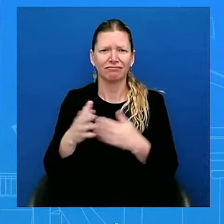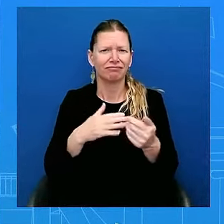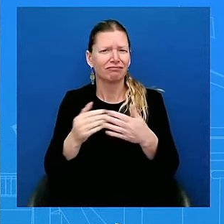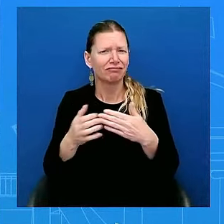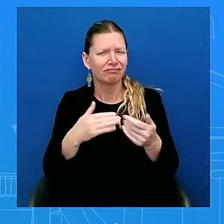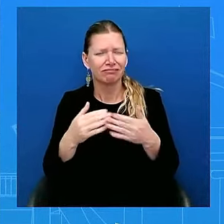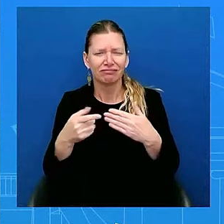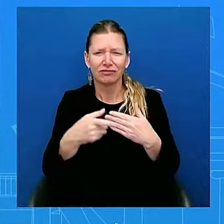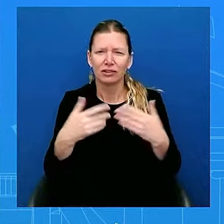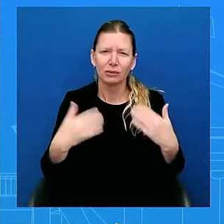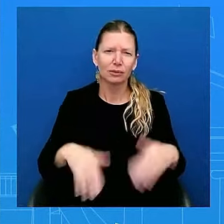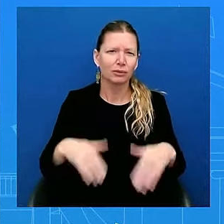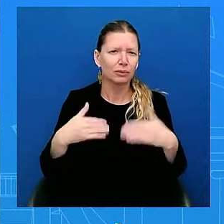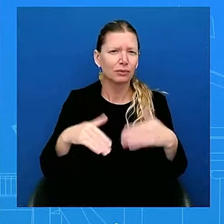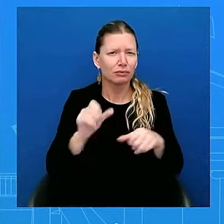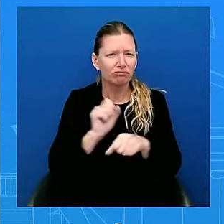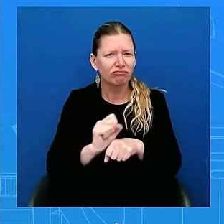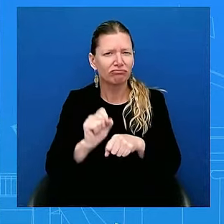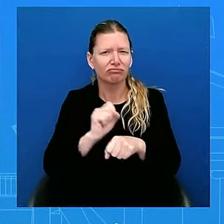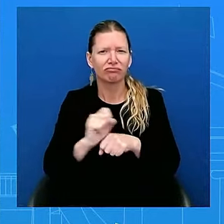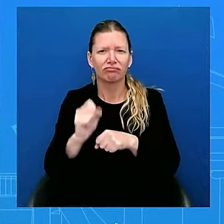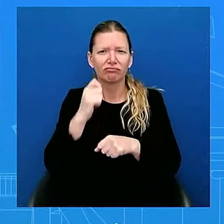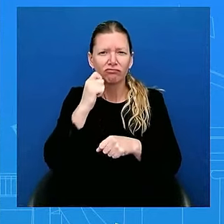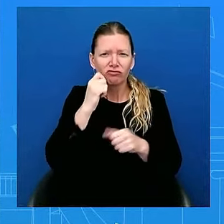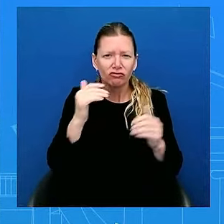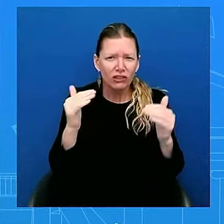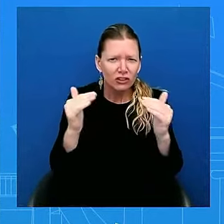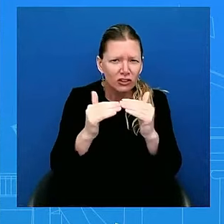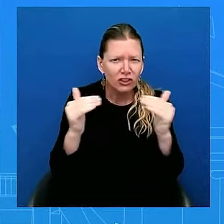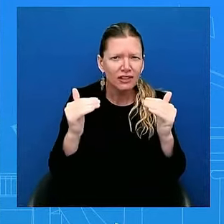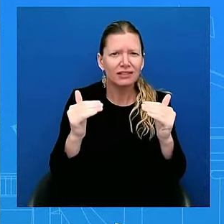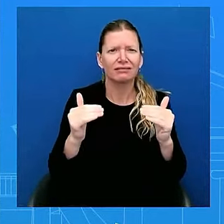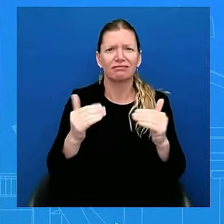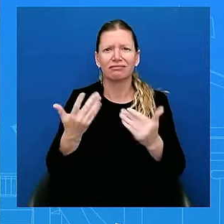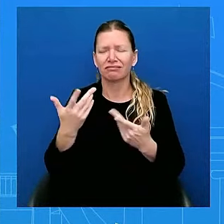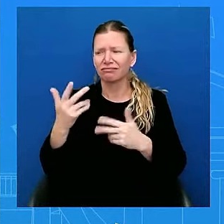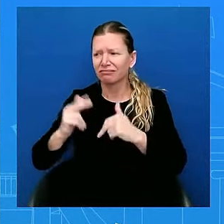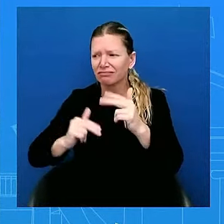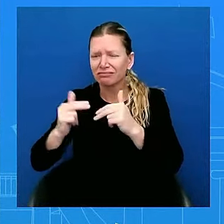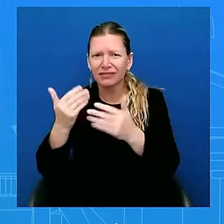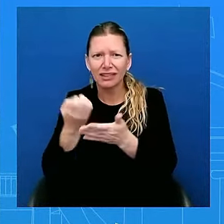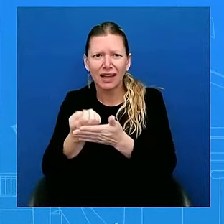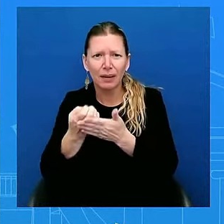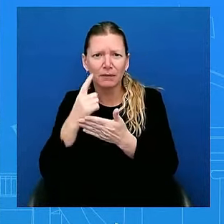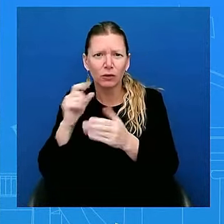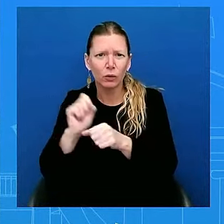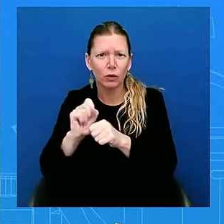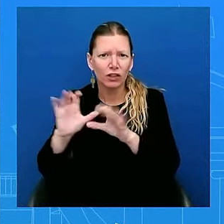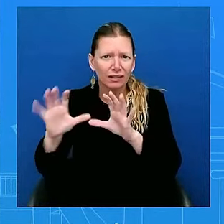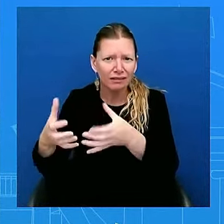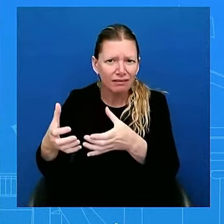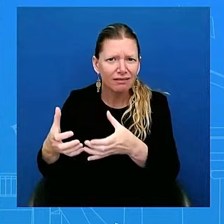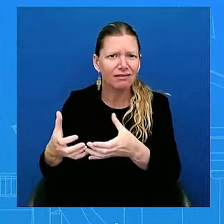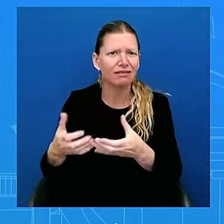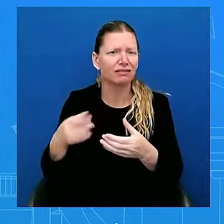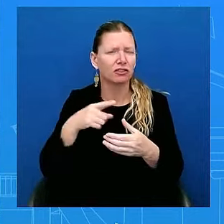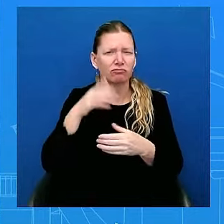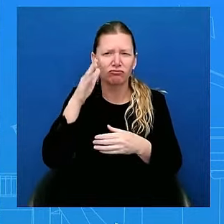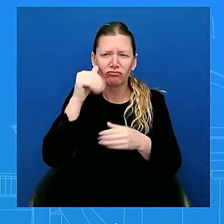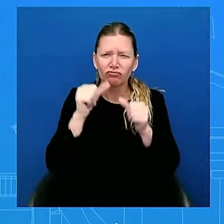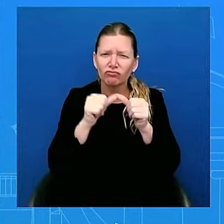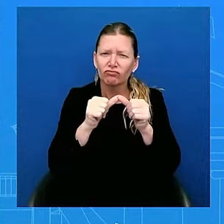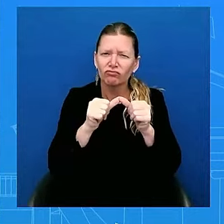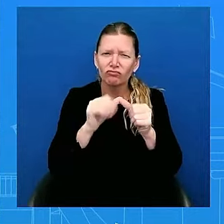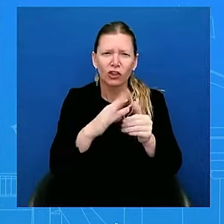her leadership. Leadership she demonstrated in her work to reauthorize the Violence Against Women Act, make Juneteenth a